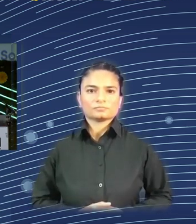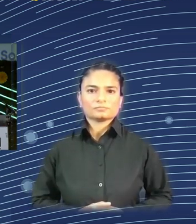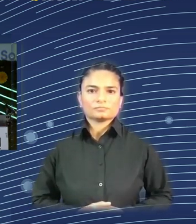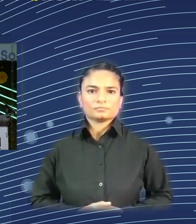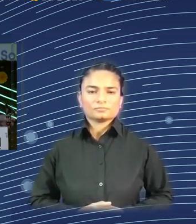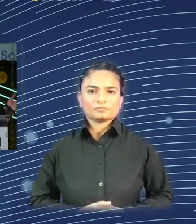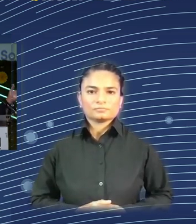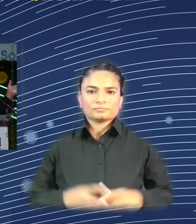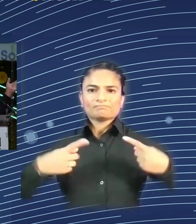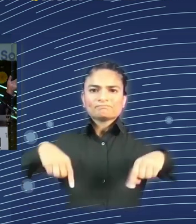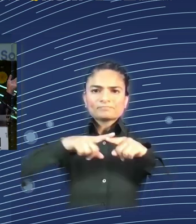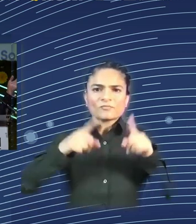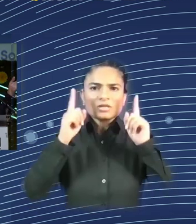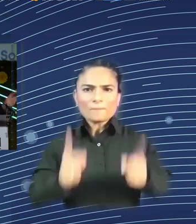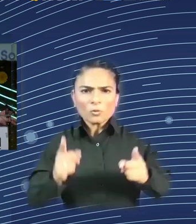goals.